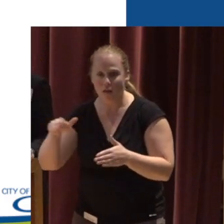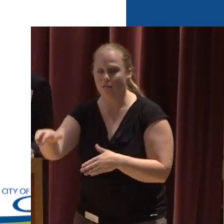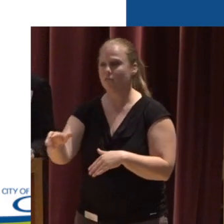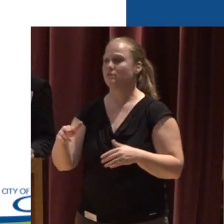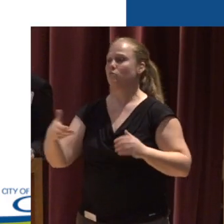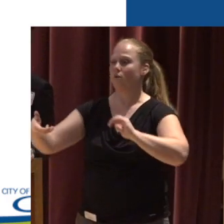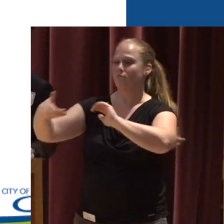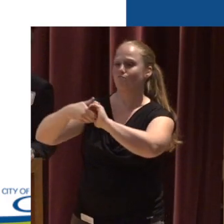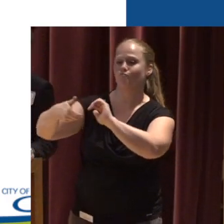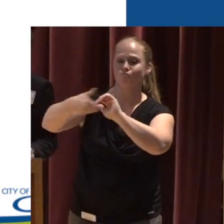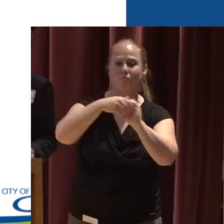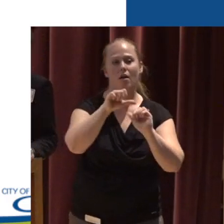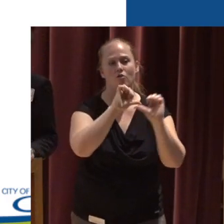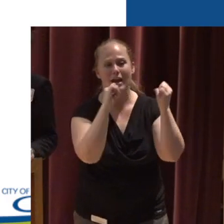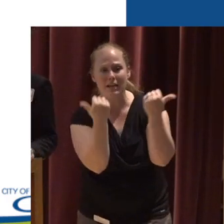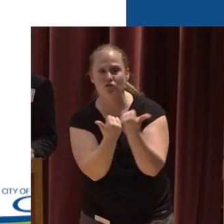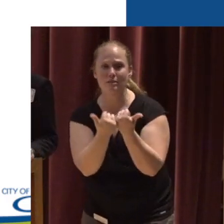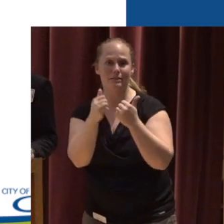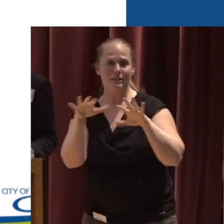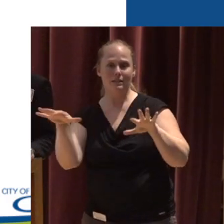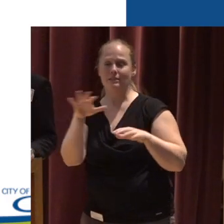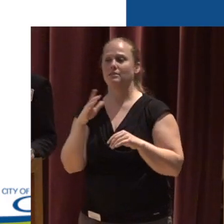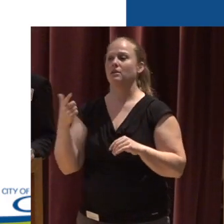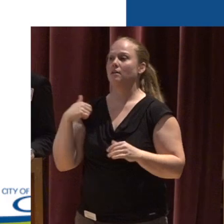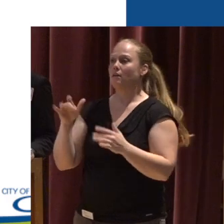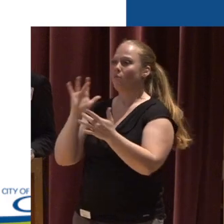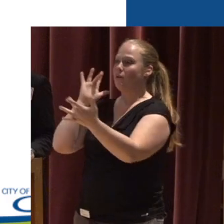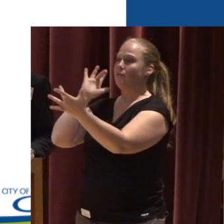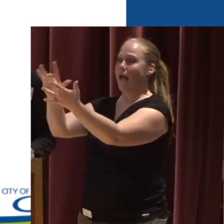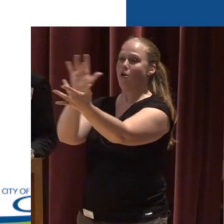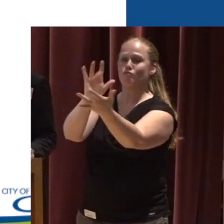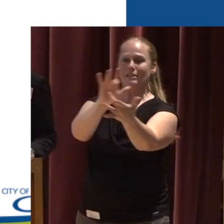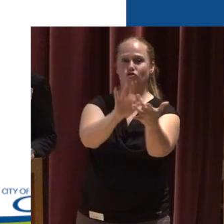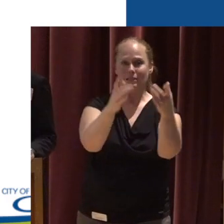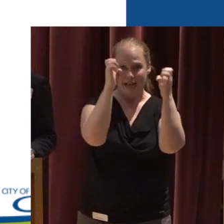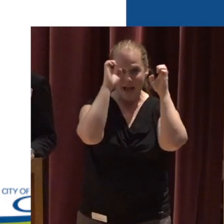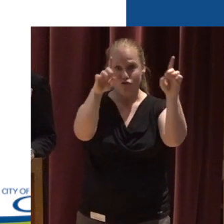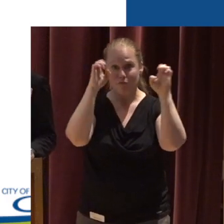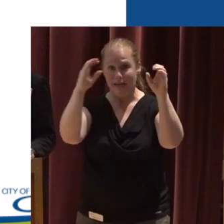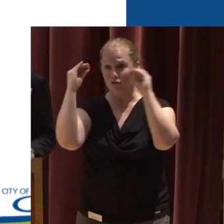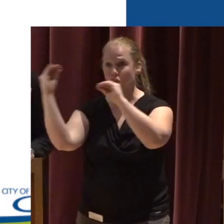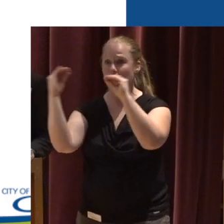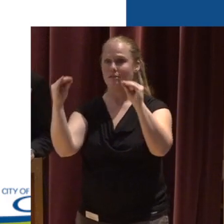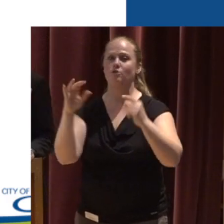agencies continuously We're doing outreach and education And special projects